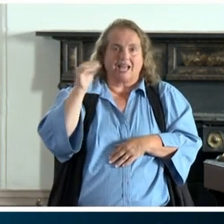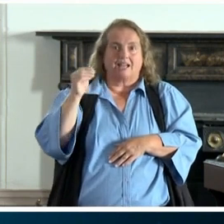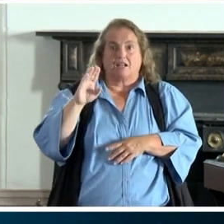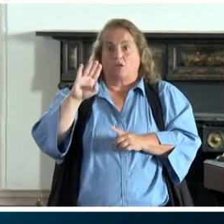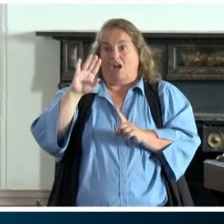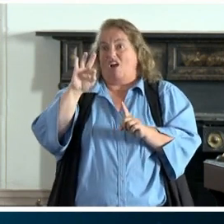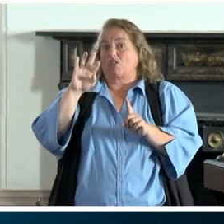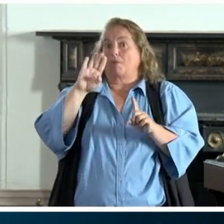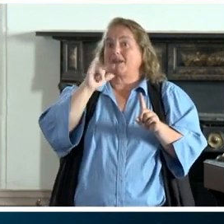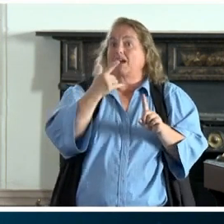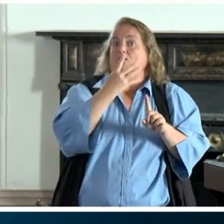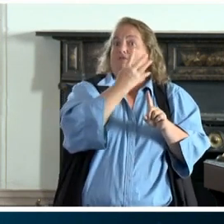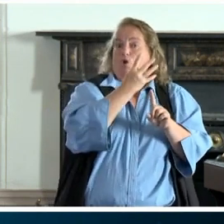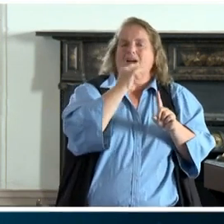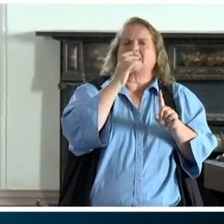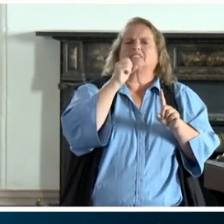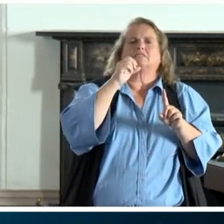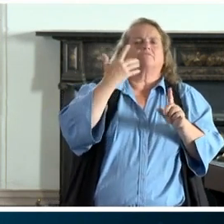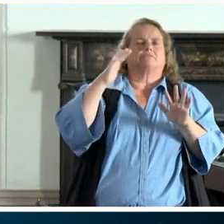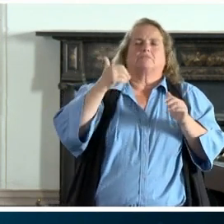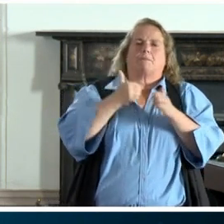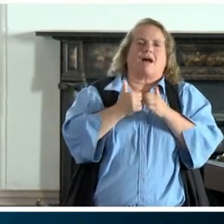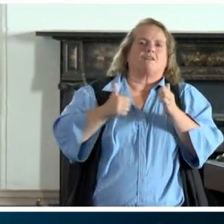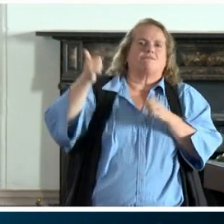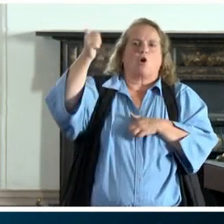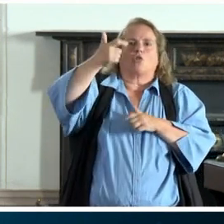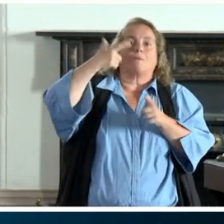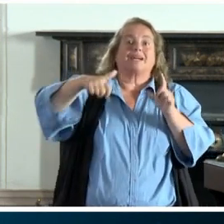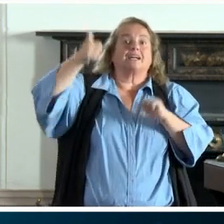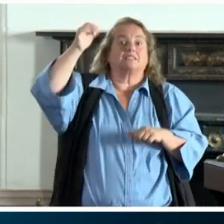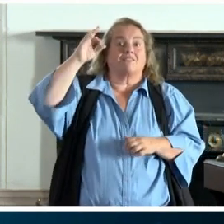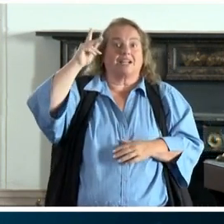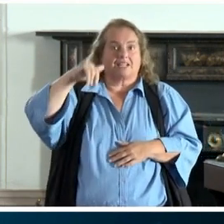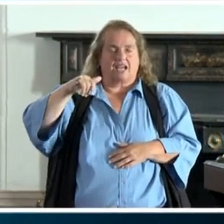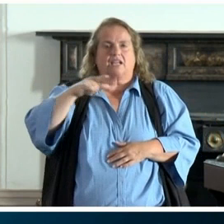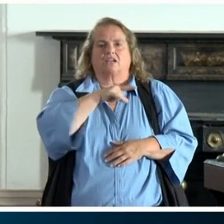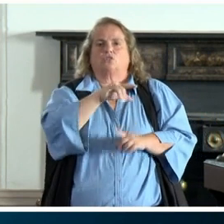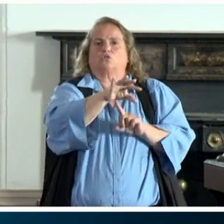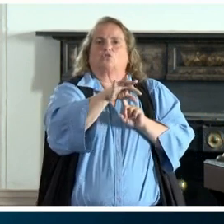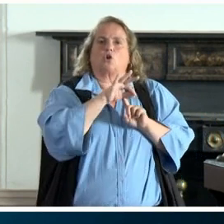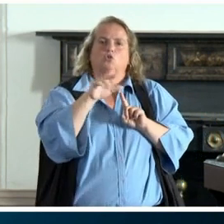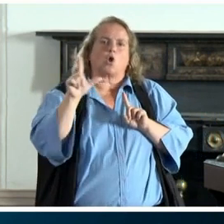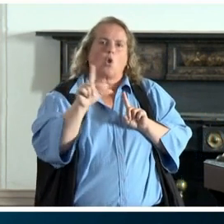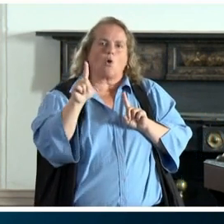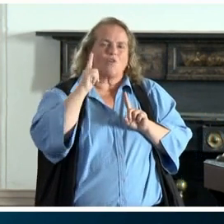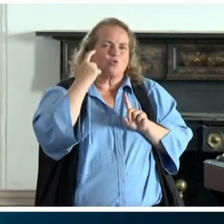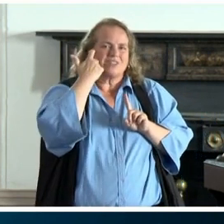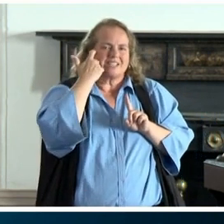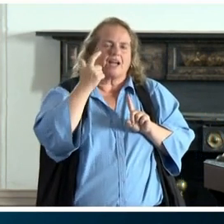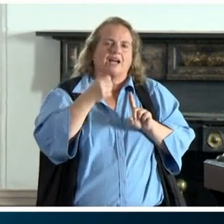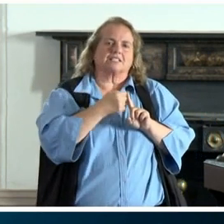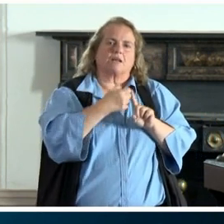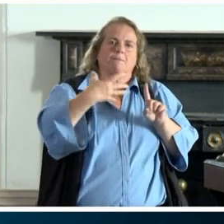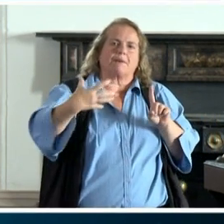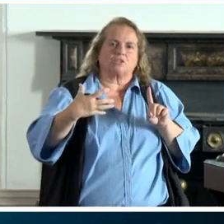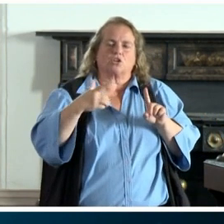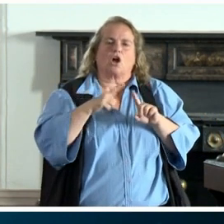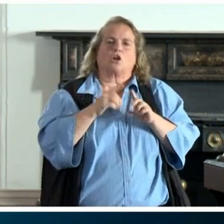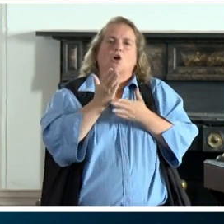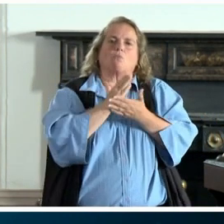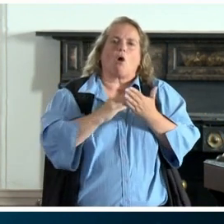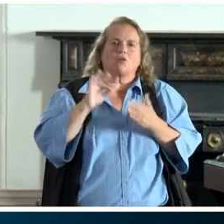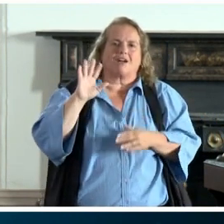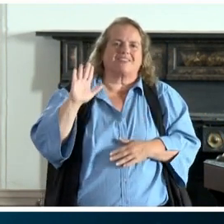it is by far the biggest in Kentucky, having chosen Louisville recently for an expansion on parts of its back